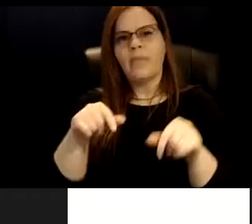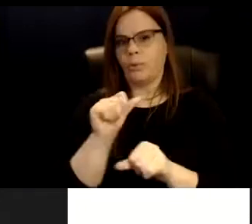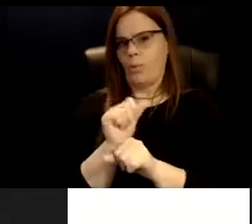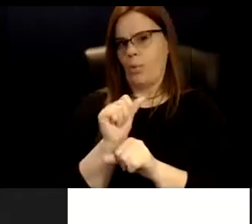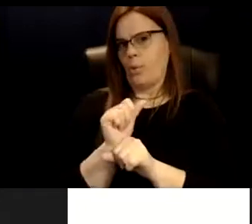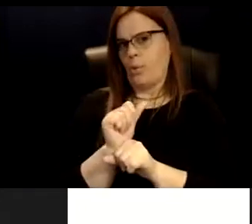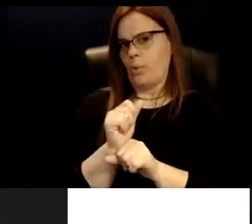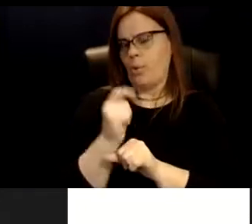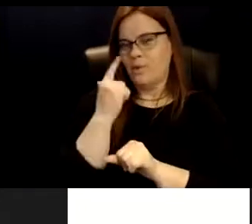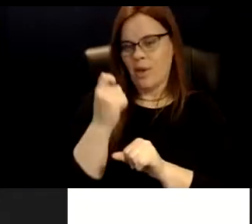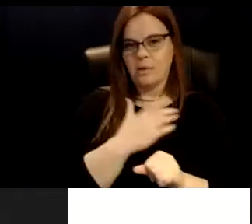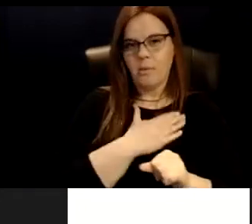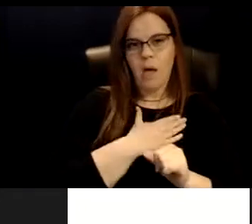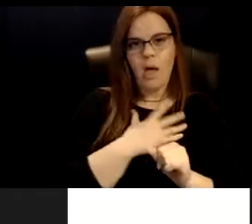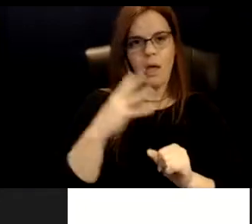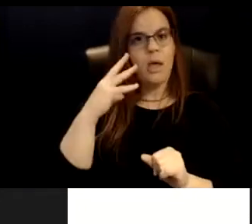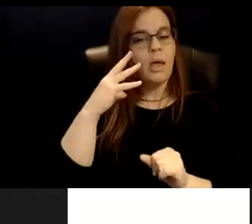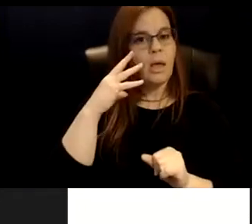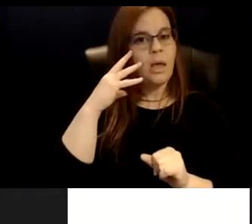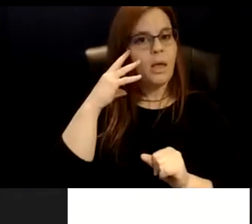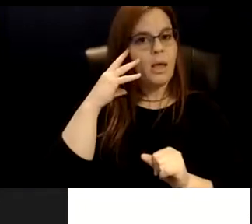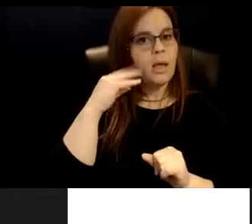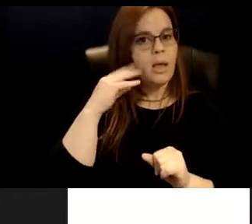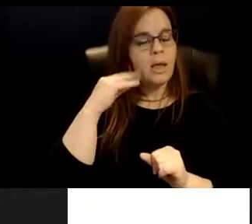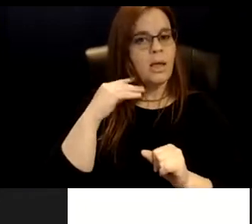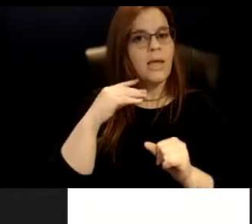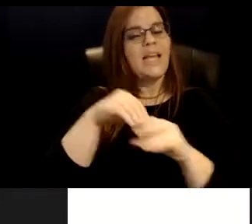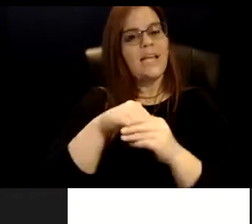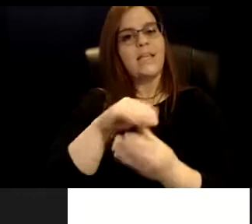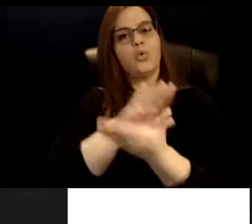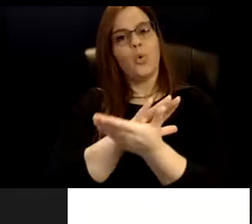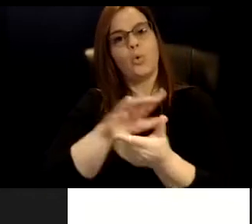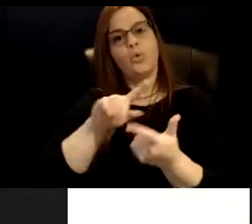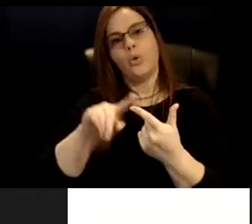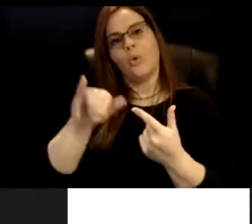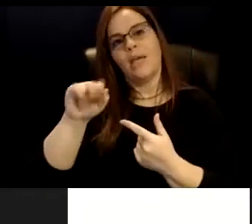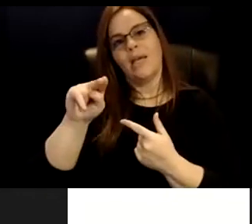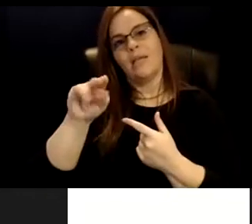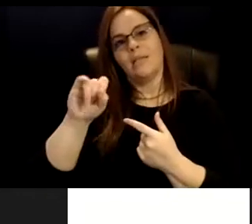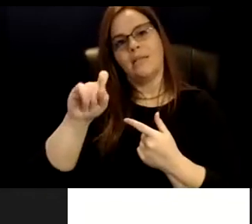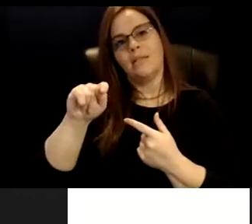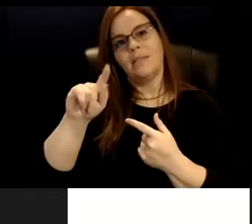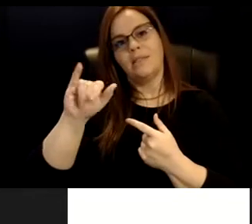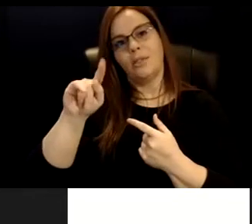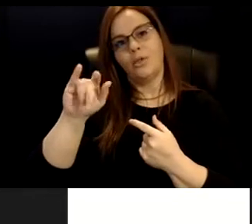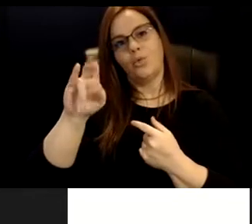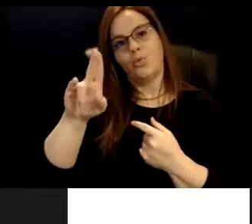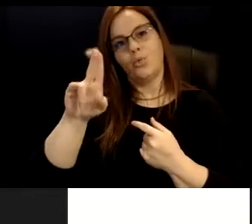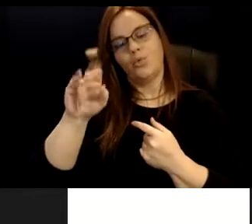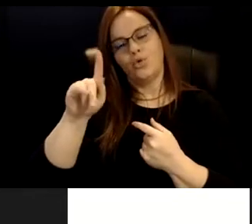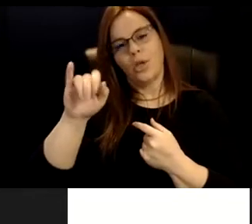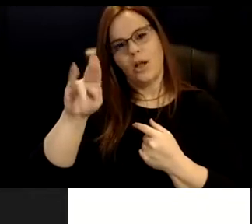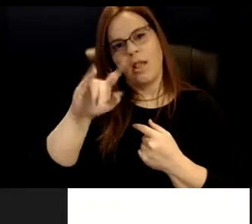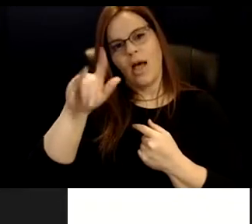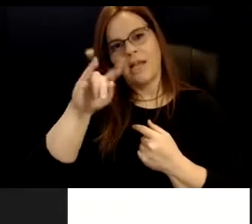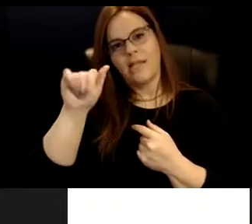experience in the school to institutionalization pipeline. What that means is sort of the building blocks